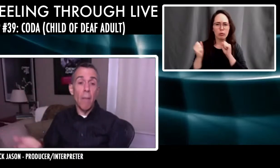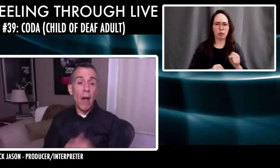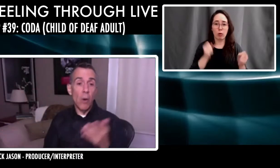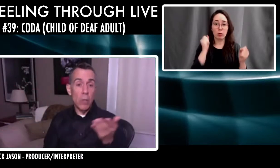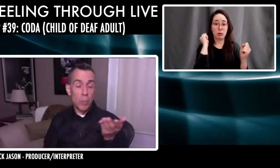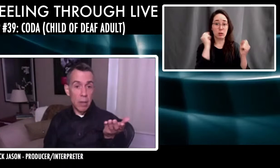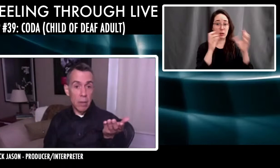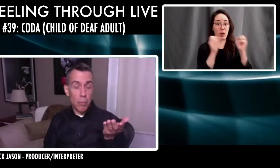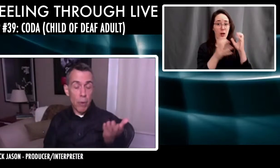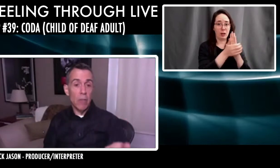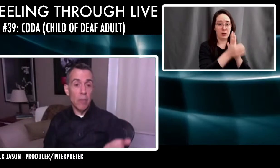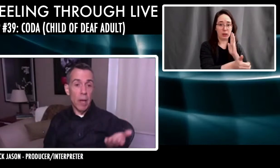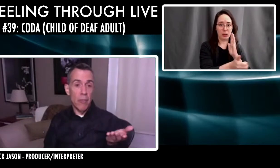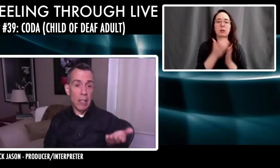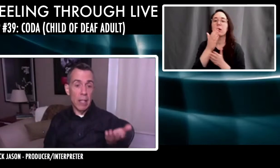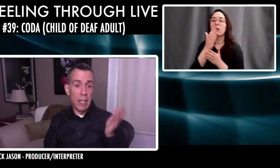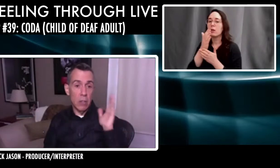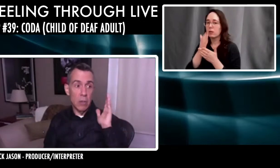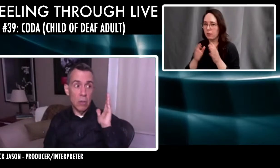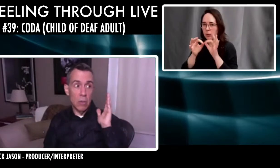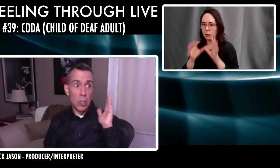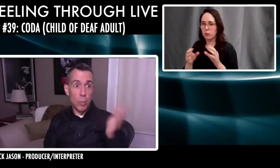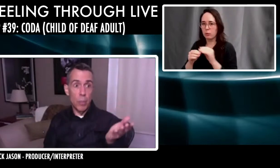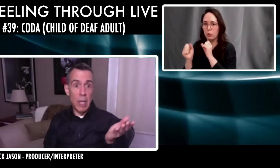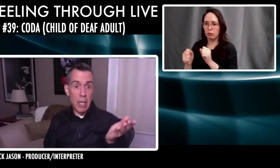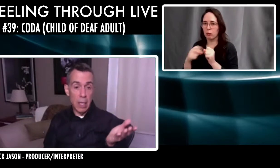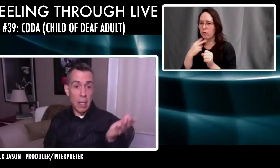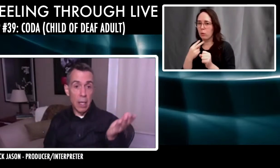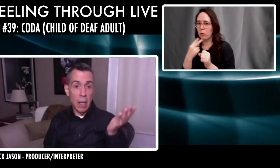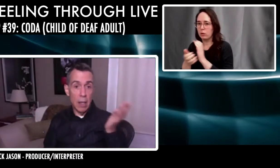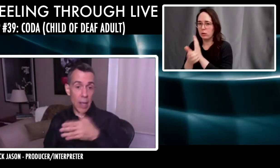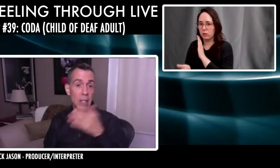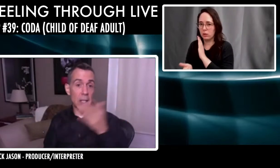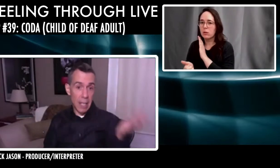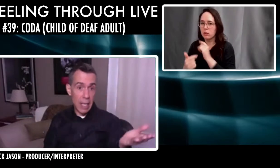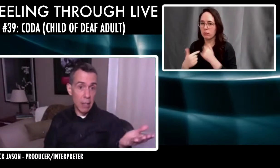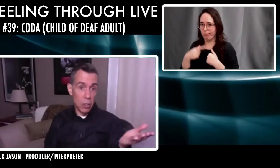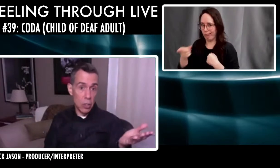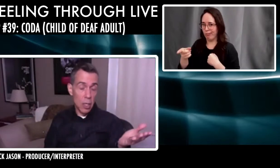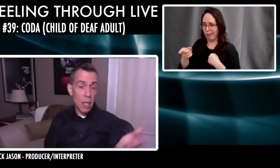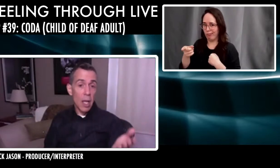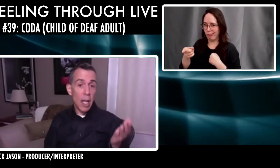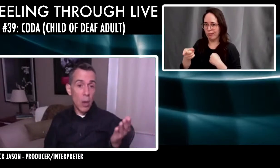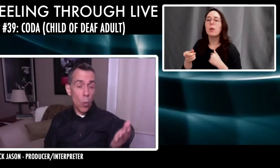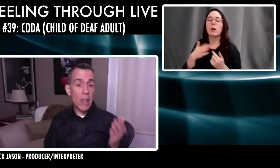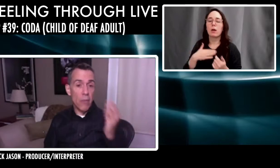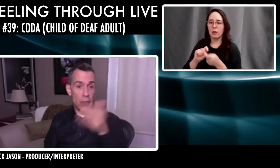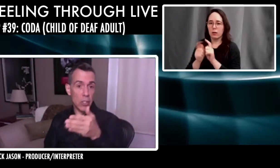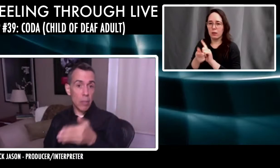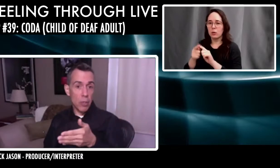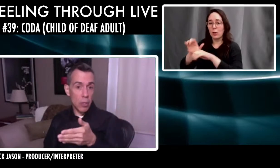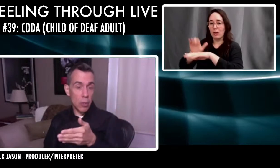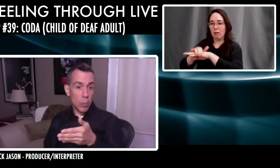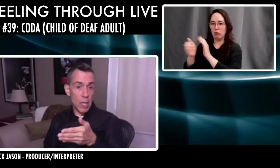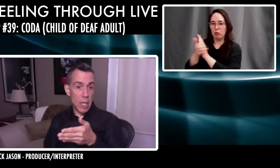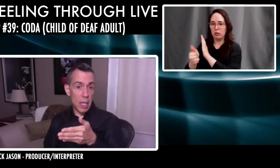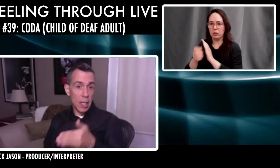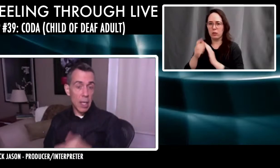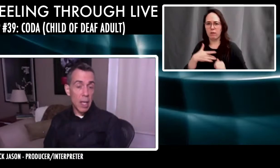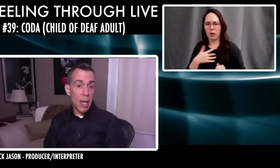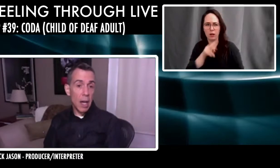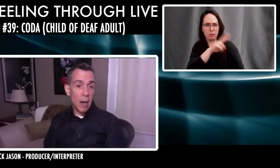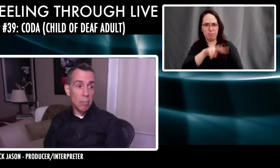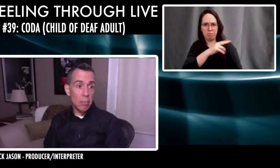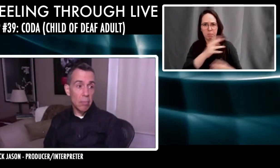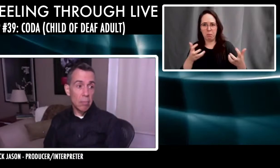Um, I've always been proud of my fact that I can speak, uh, translate into English in a way that fits the person who's speaking.